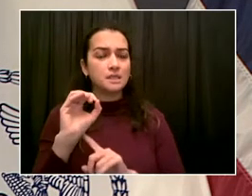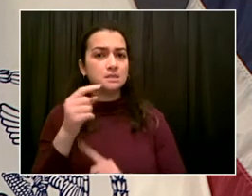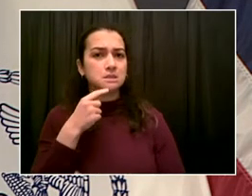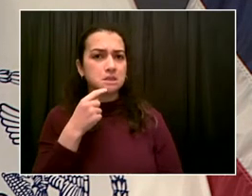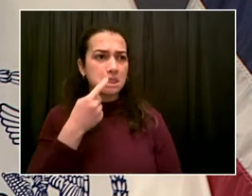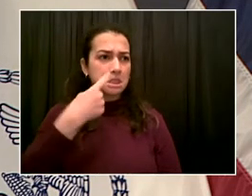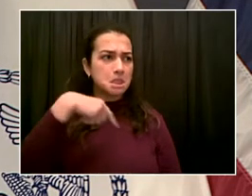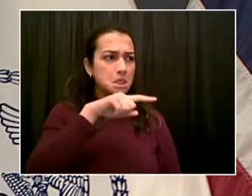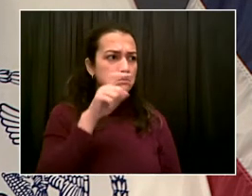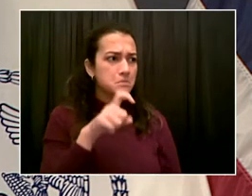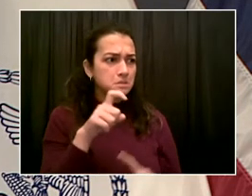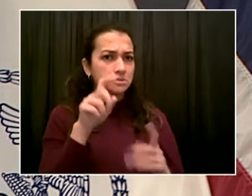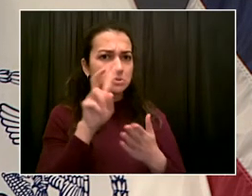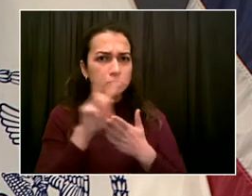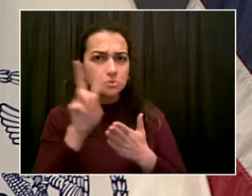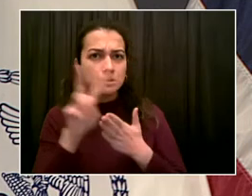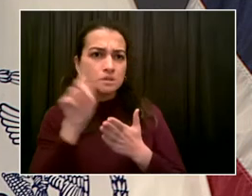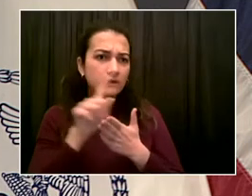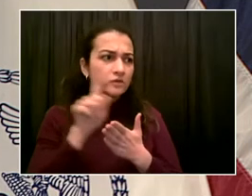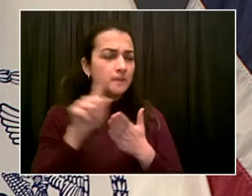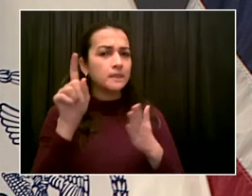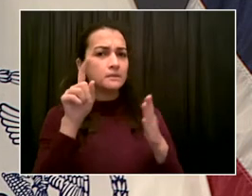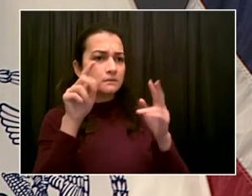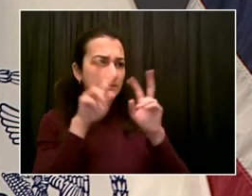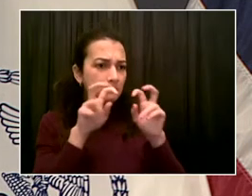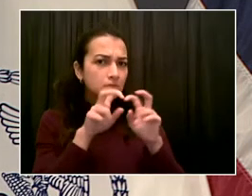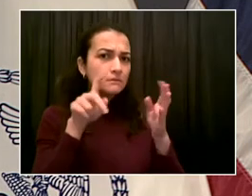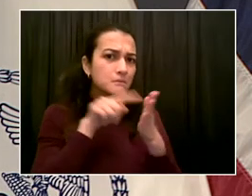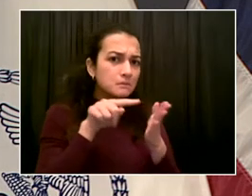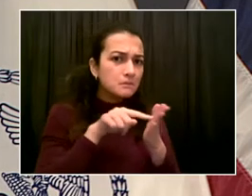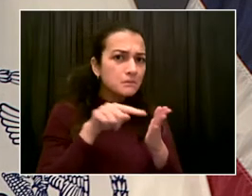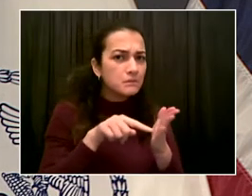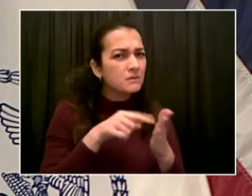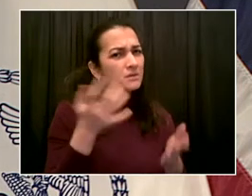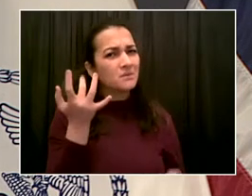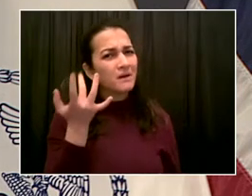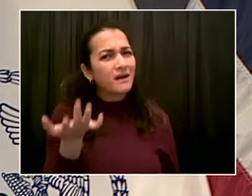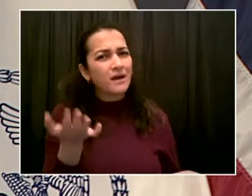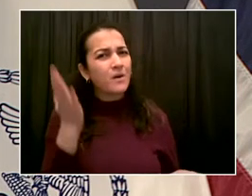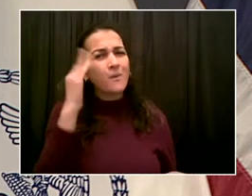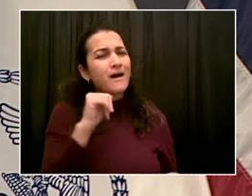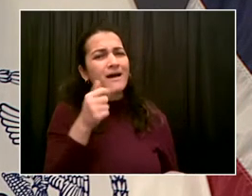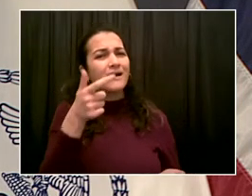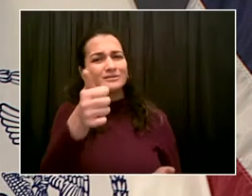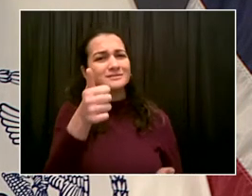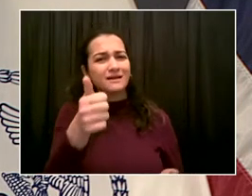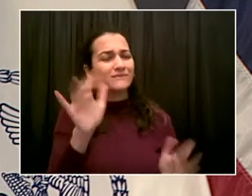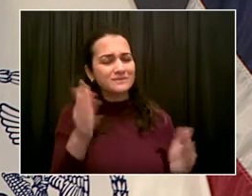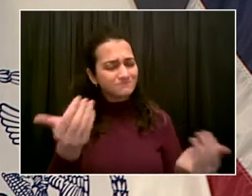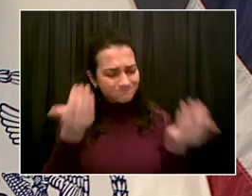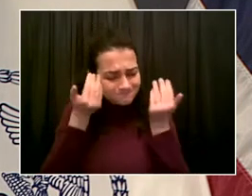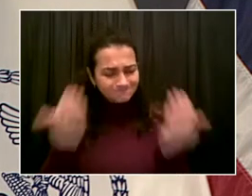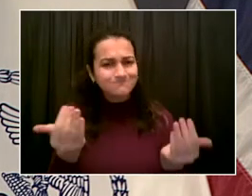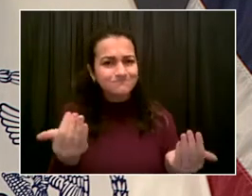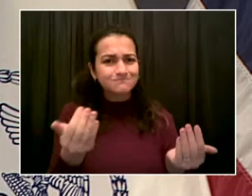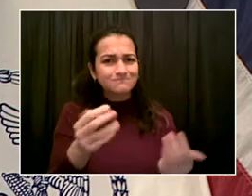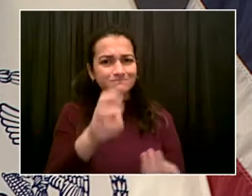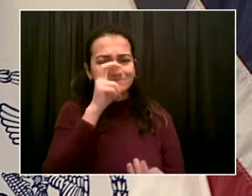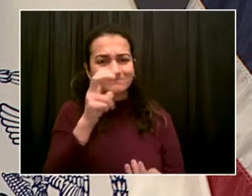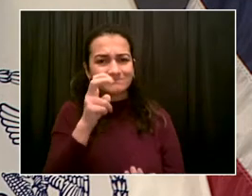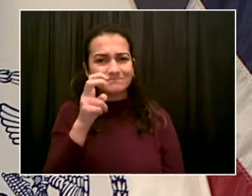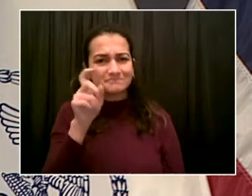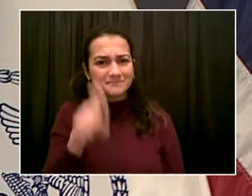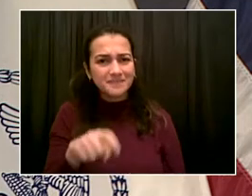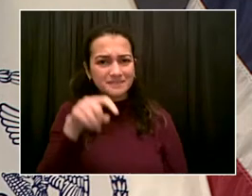side and make it a mask mandate instead of an advisory that's essentially already in place? We've looked at that question.